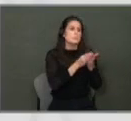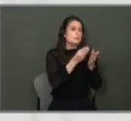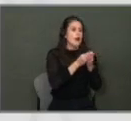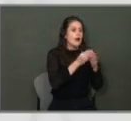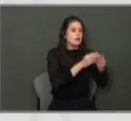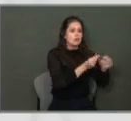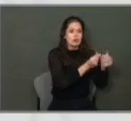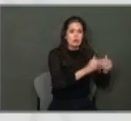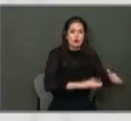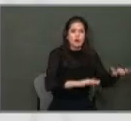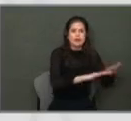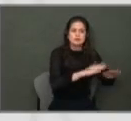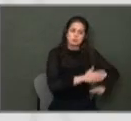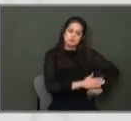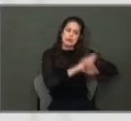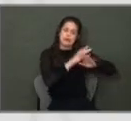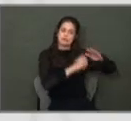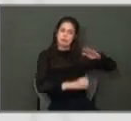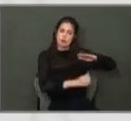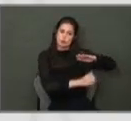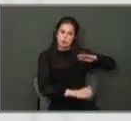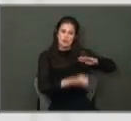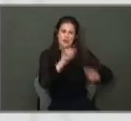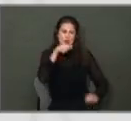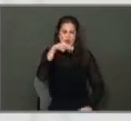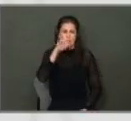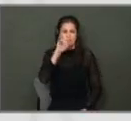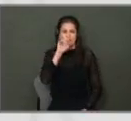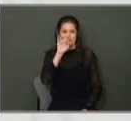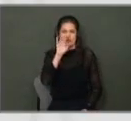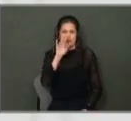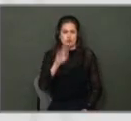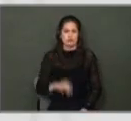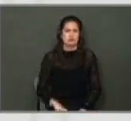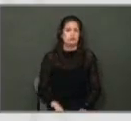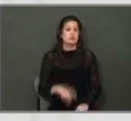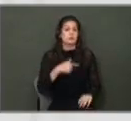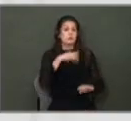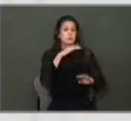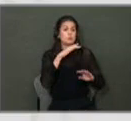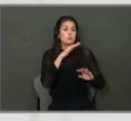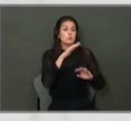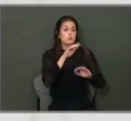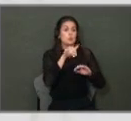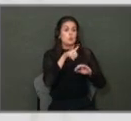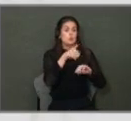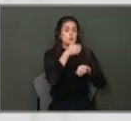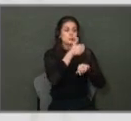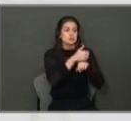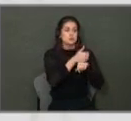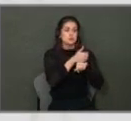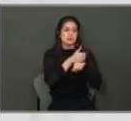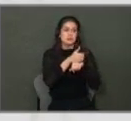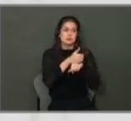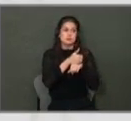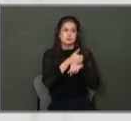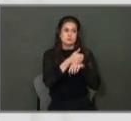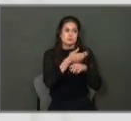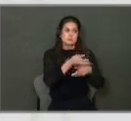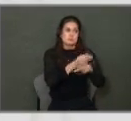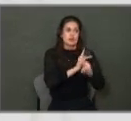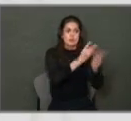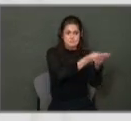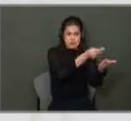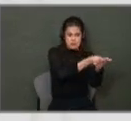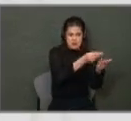with a recharge of the contributing zone to protect the aquifer. We are scheduled to issue debt next year. And rather than